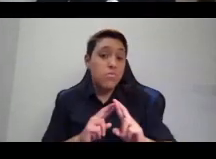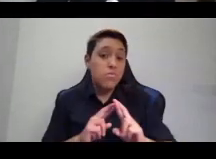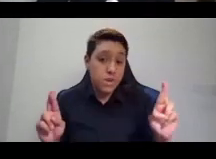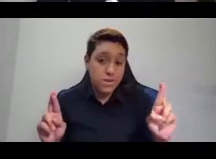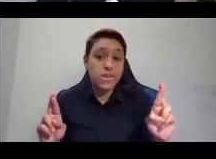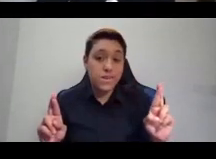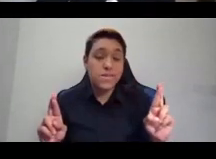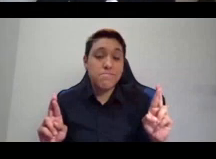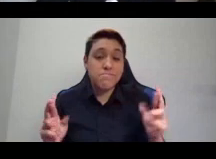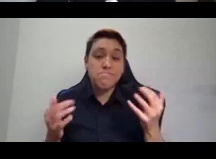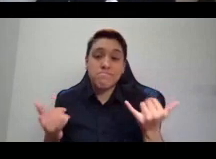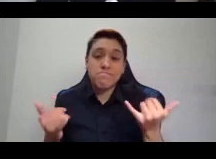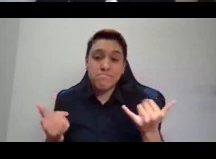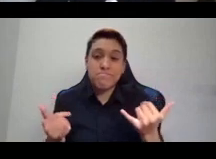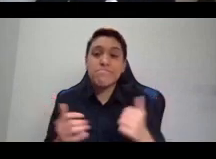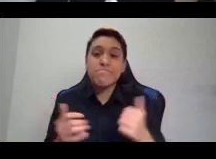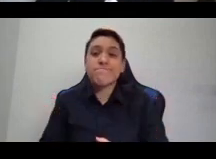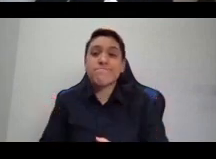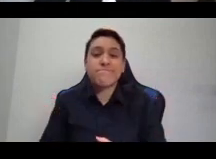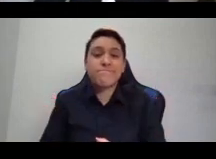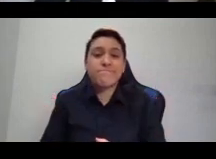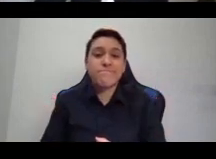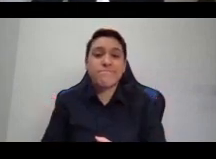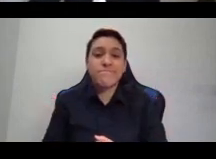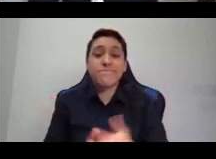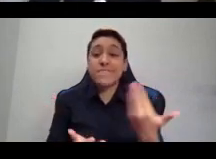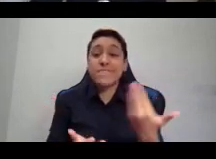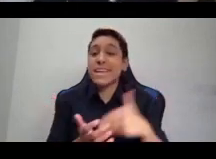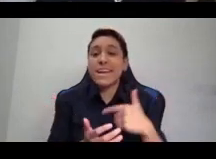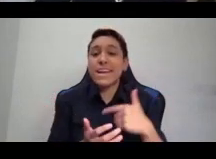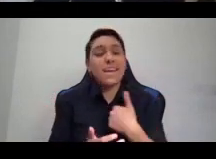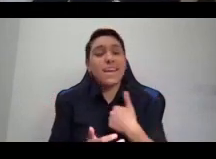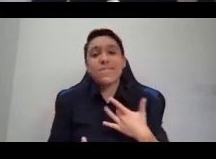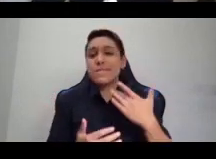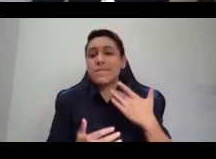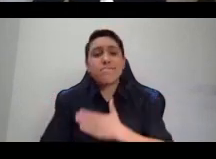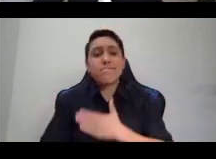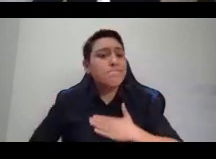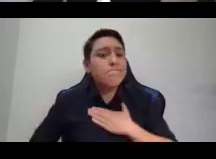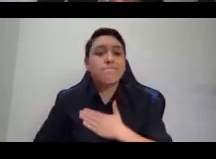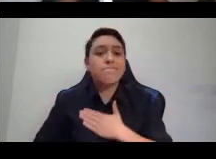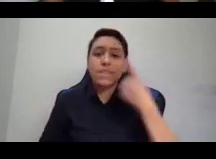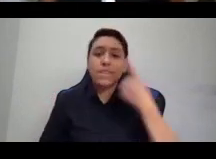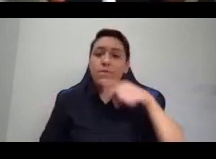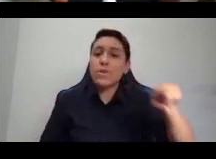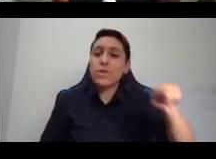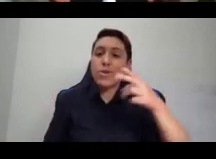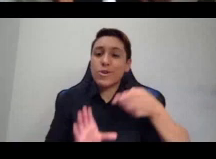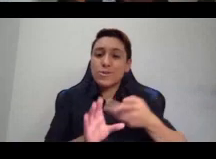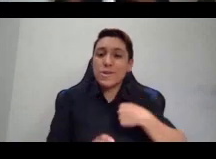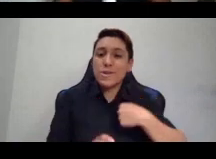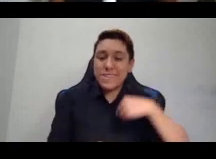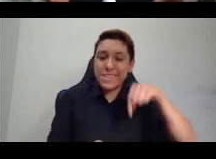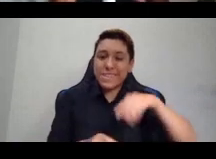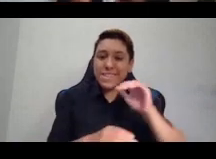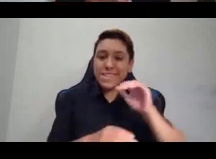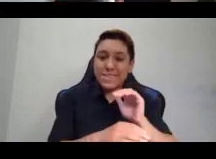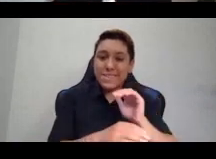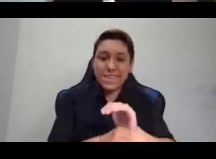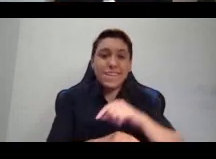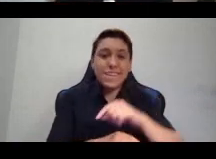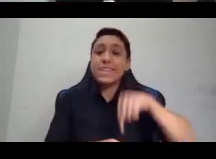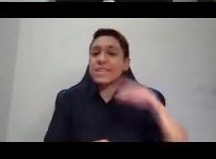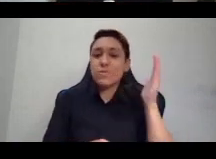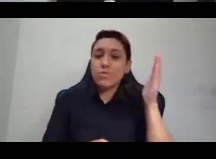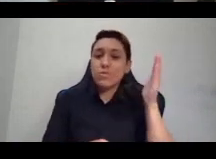here. So again, I'm really grateful to you all for joining me. This presentation, this workshop